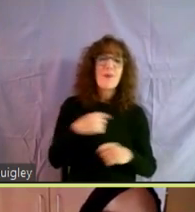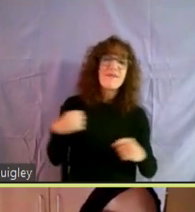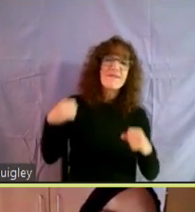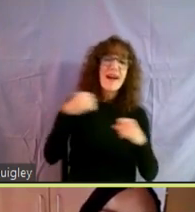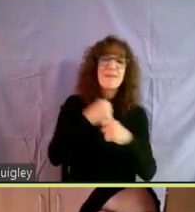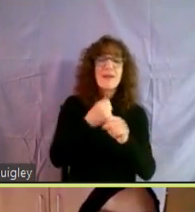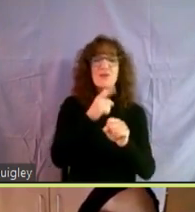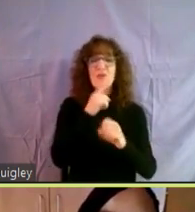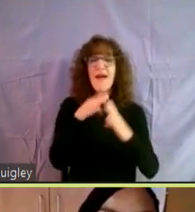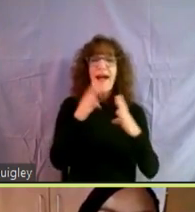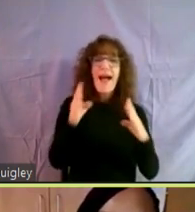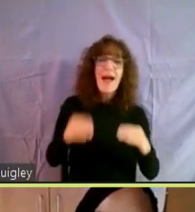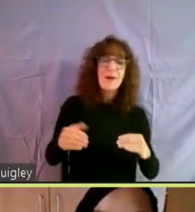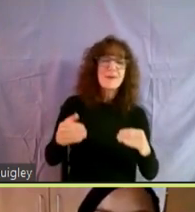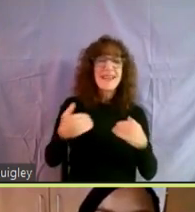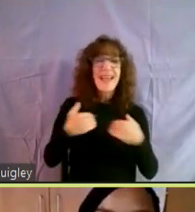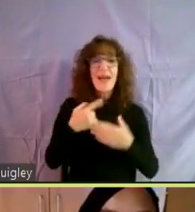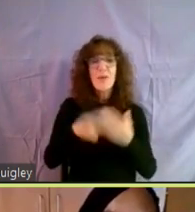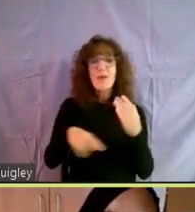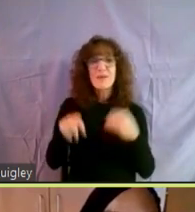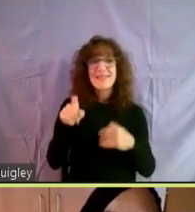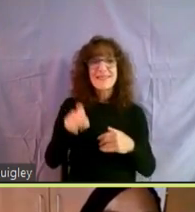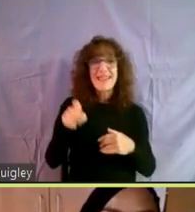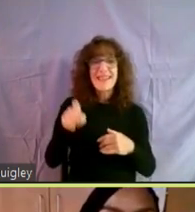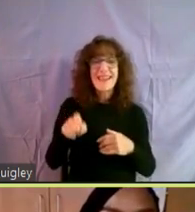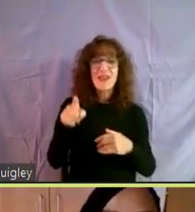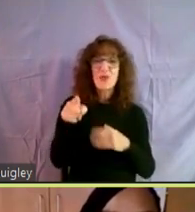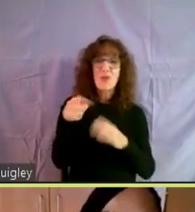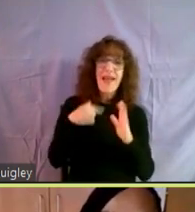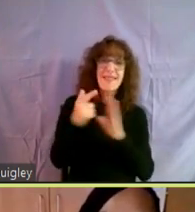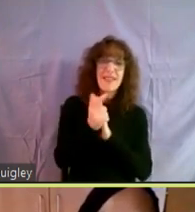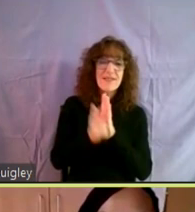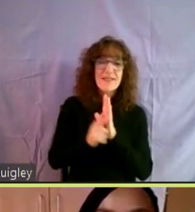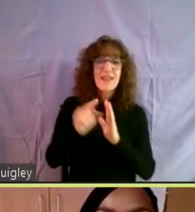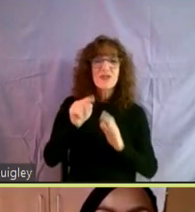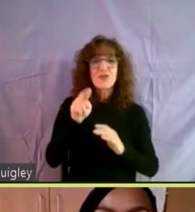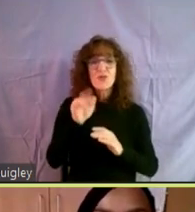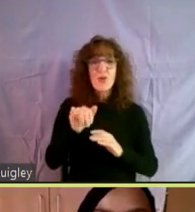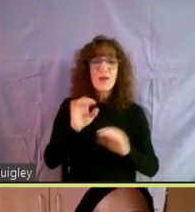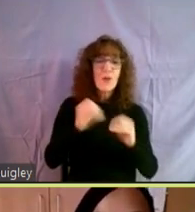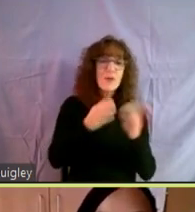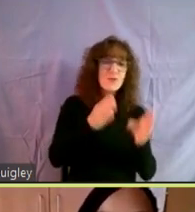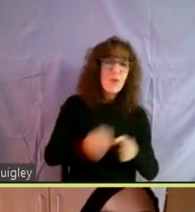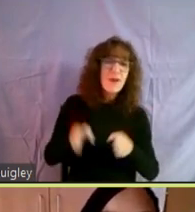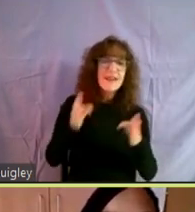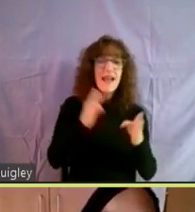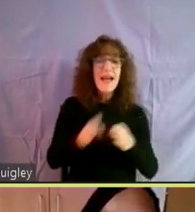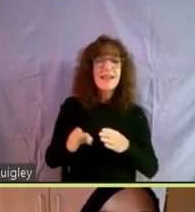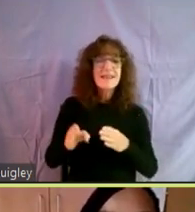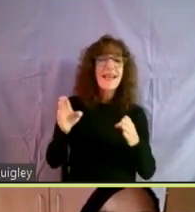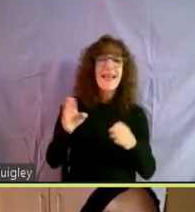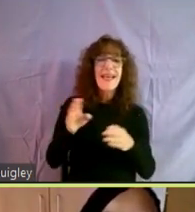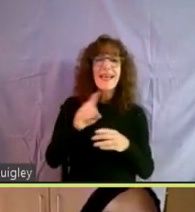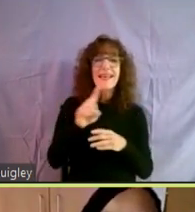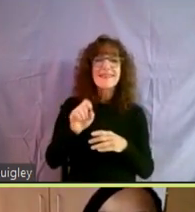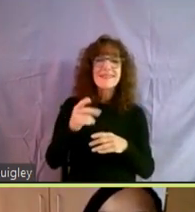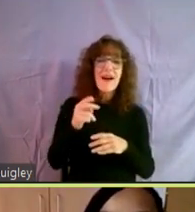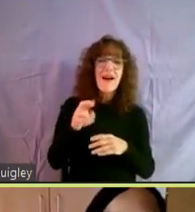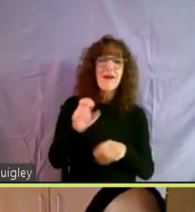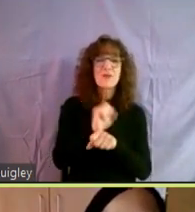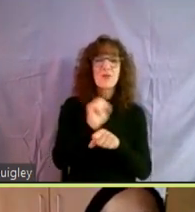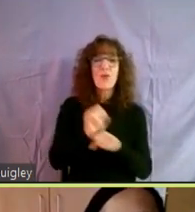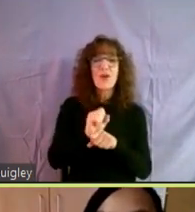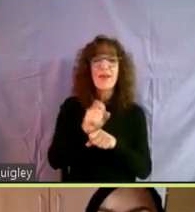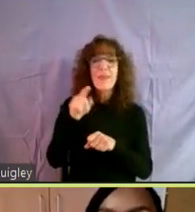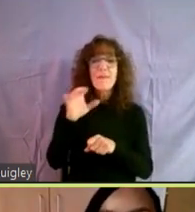sure that housing had what it needed before this. You had legislation. Tony was organizing. Safar was working, um, in the public justice center.